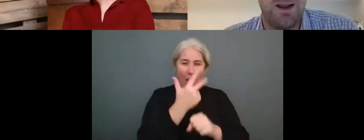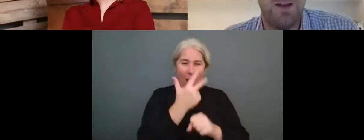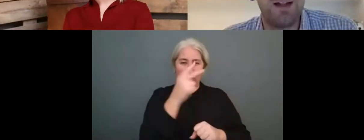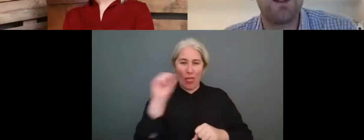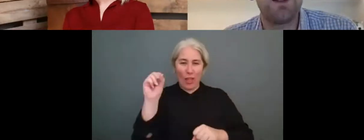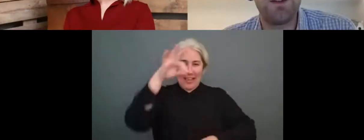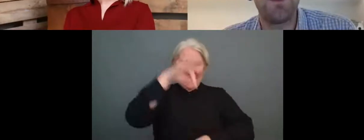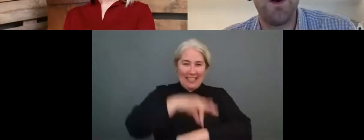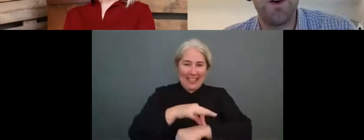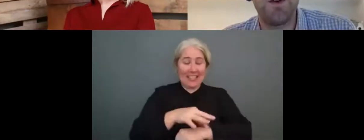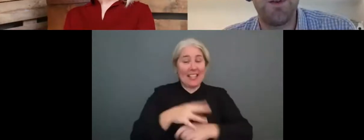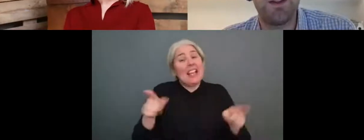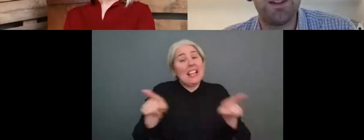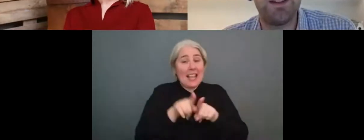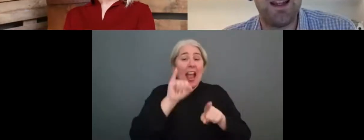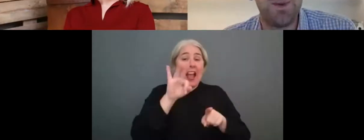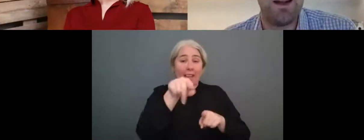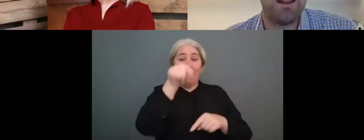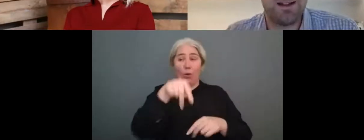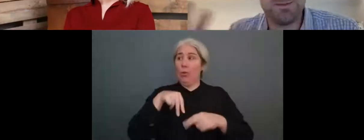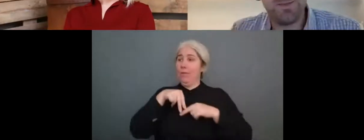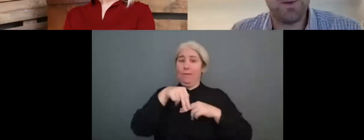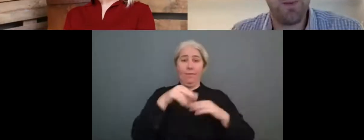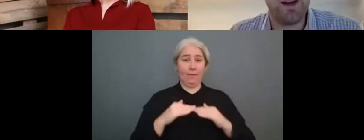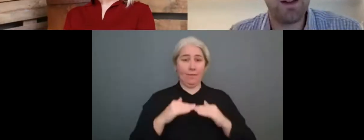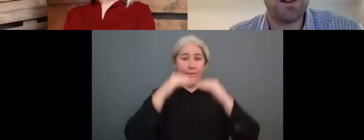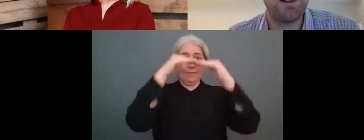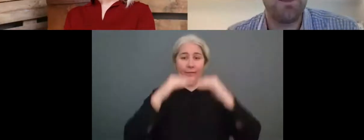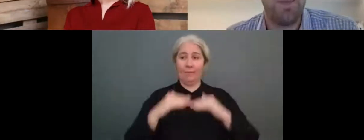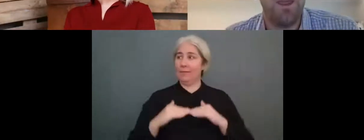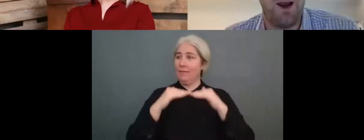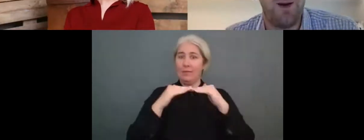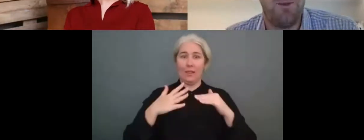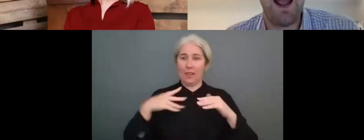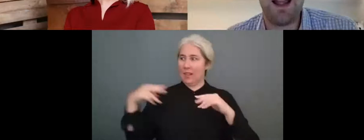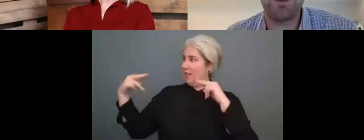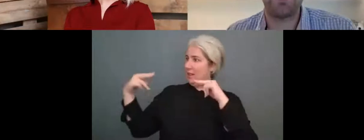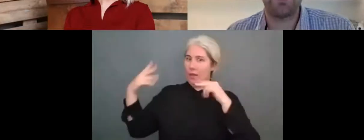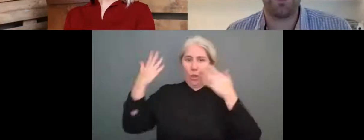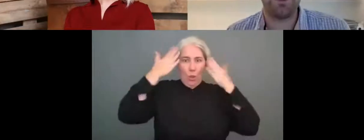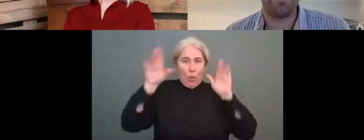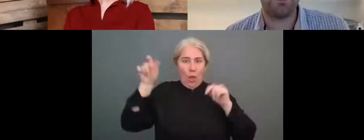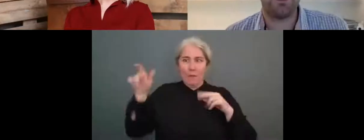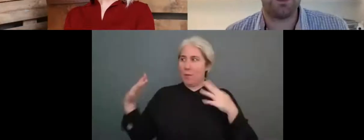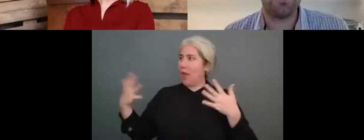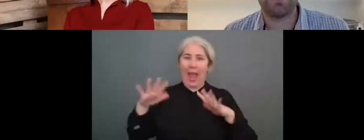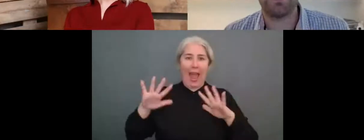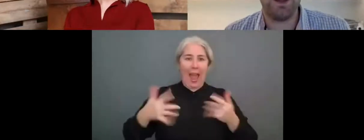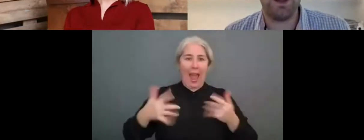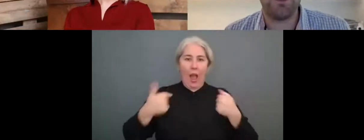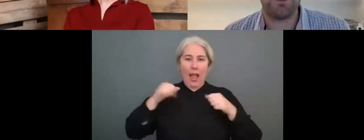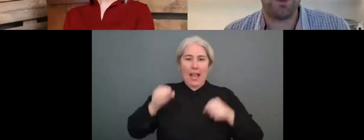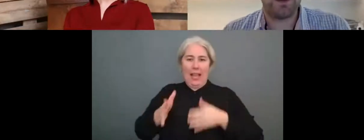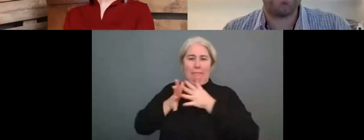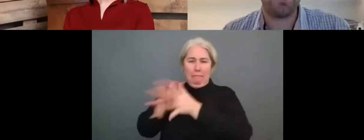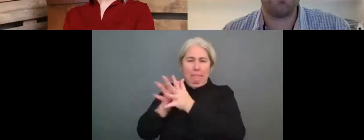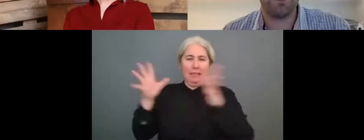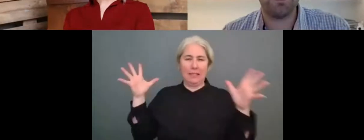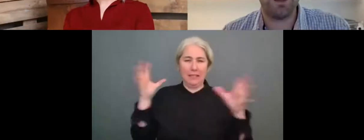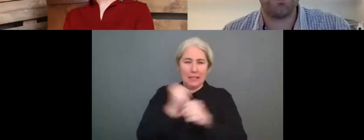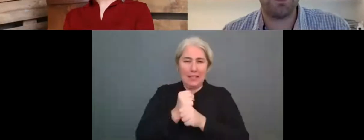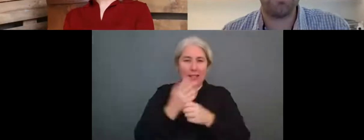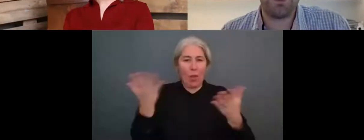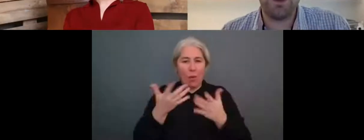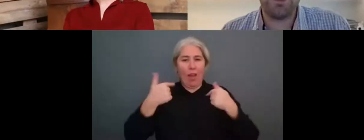actually for, for the sustainability topics, um, I had to generate effectively six or seven for the same